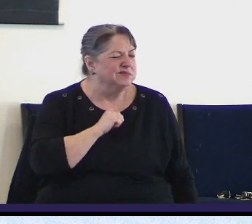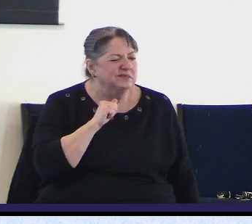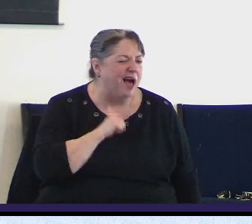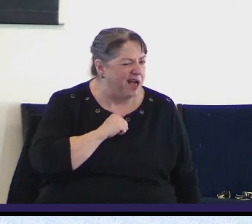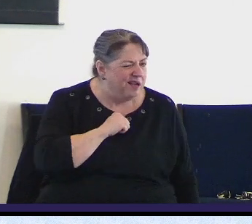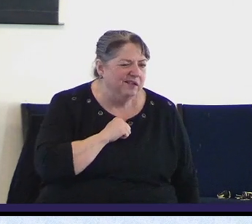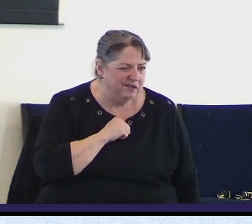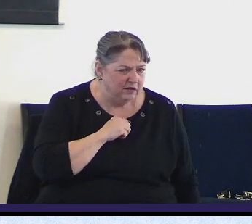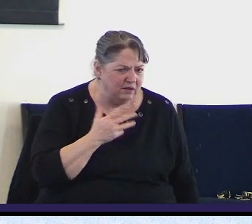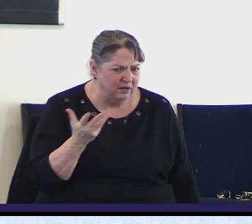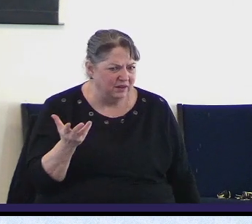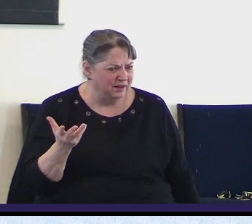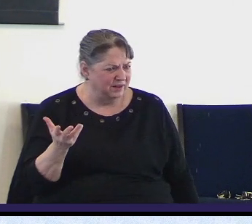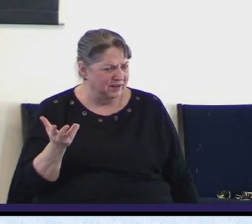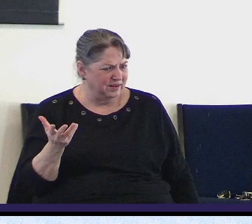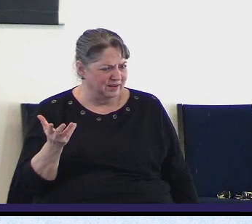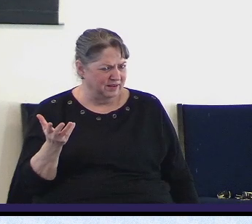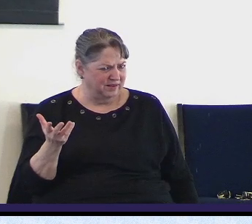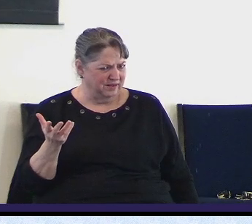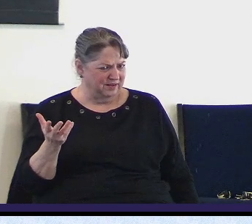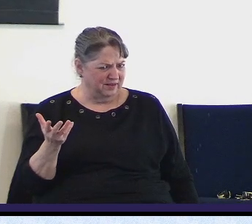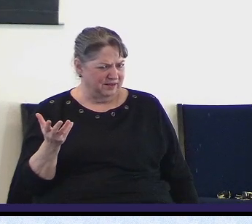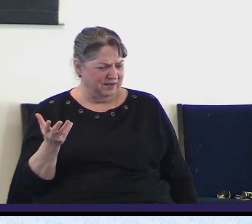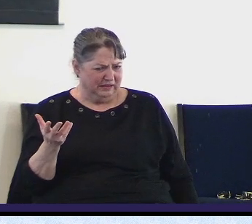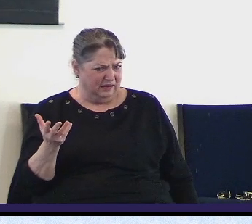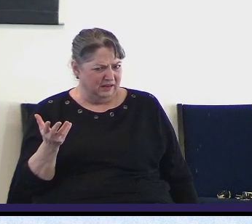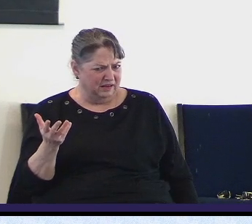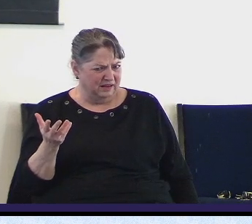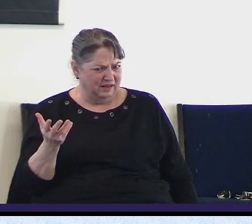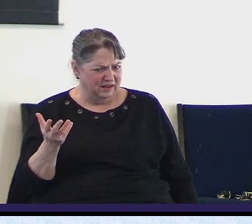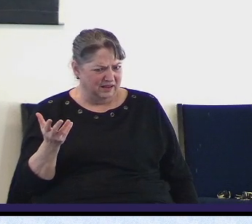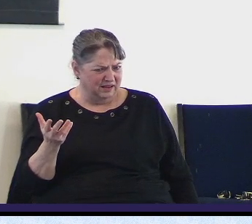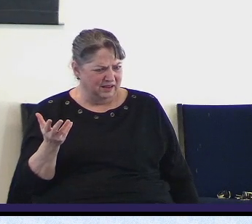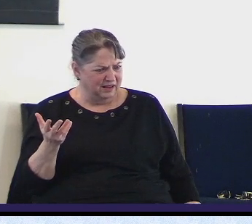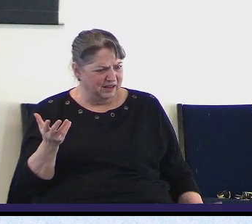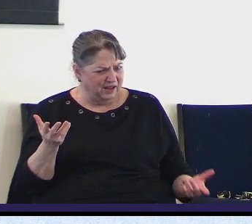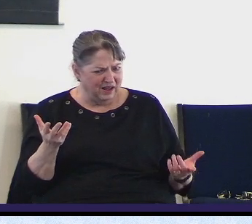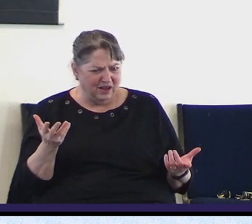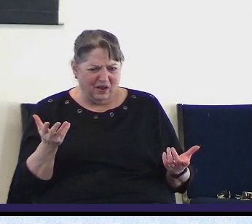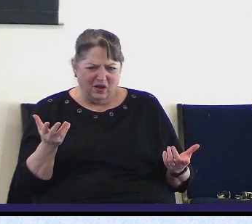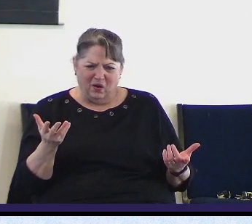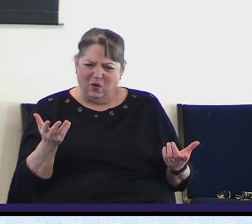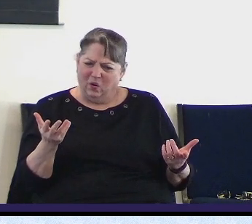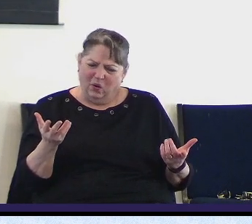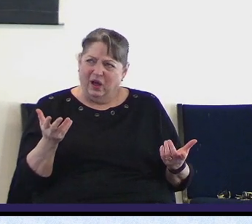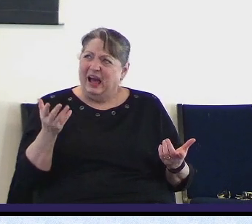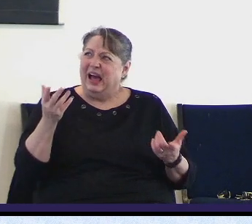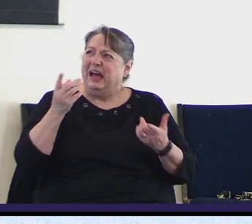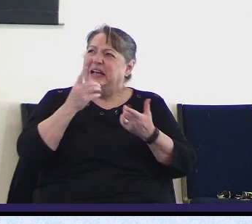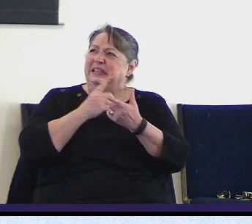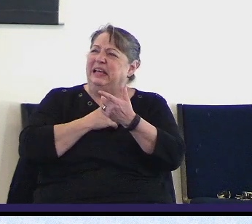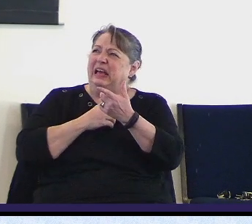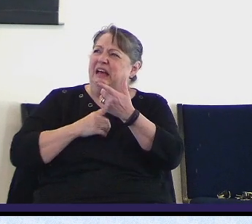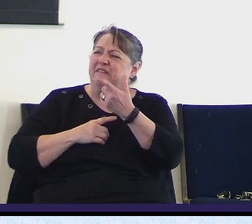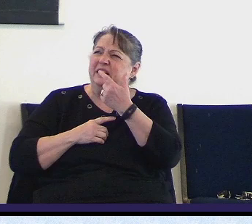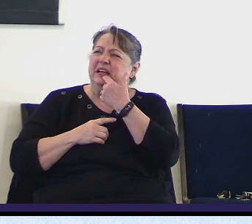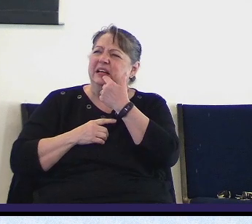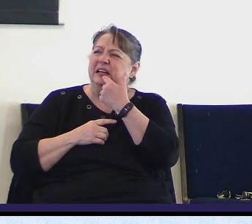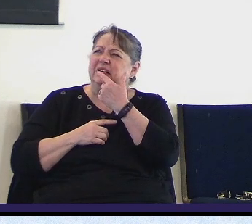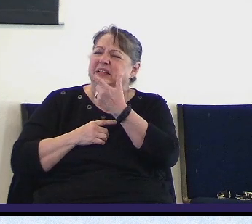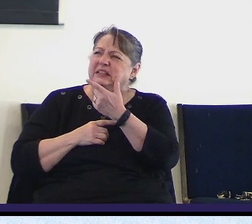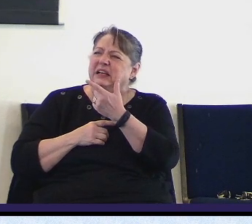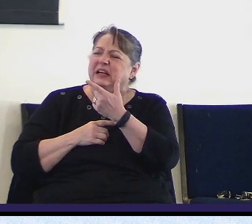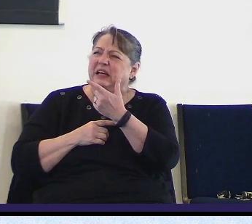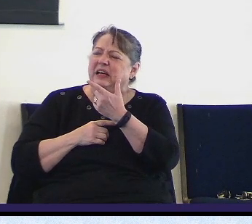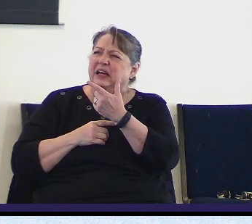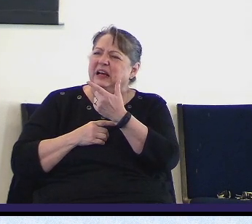So David's desire was to cut off all flattering lips and all boastful tongues to do away with it all together.